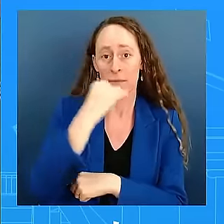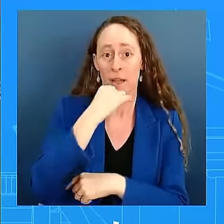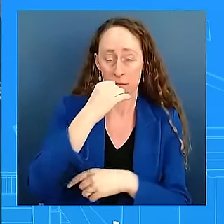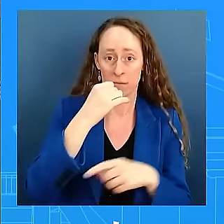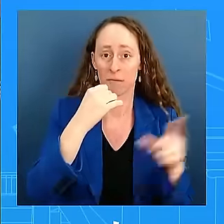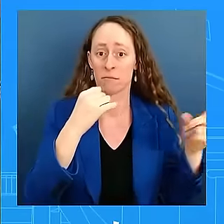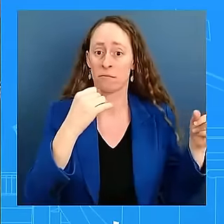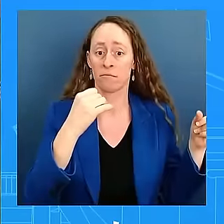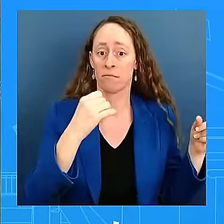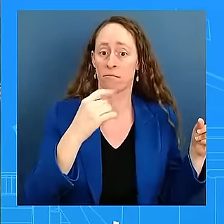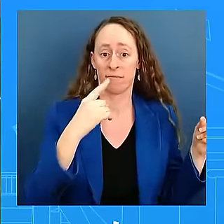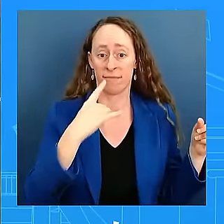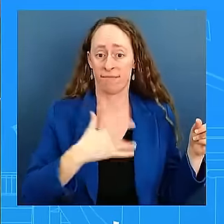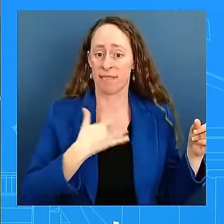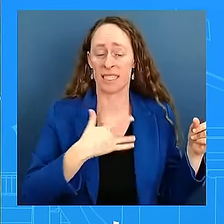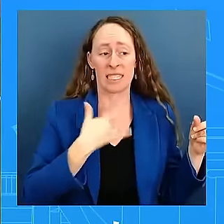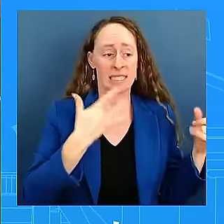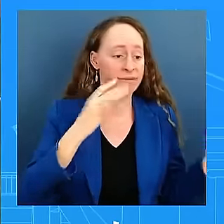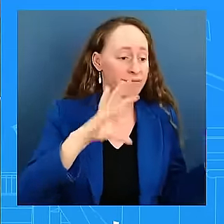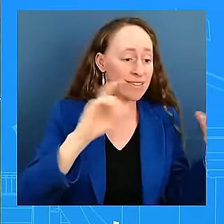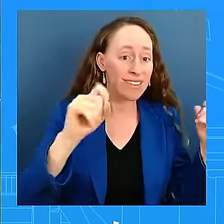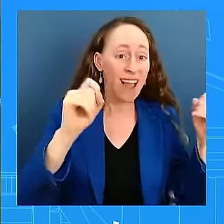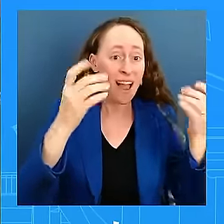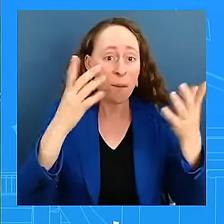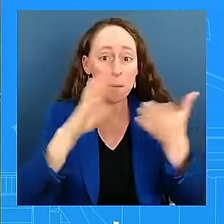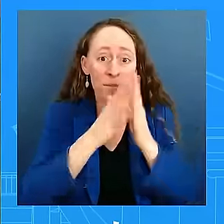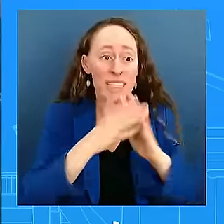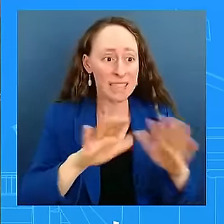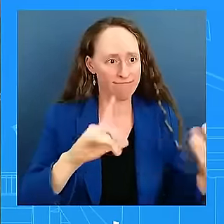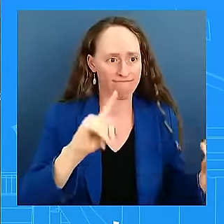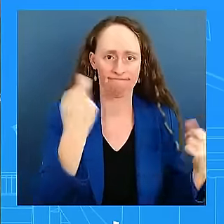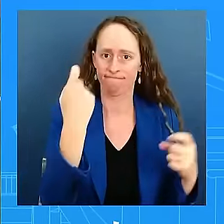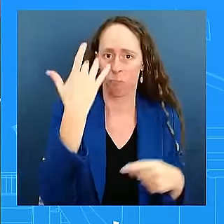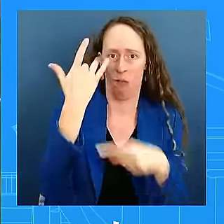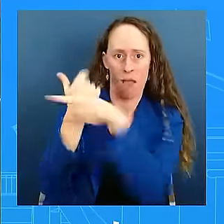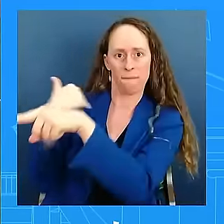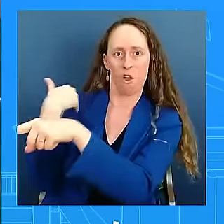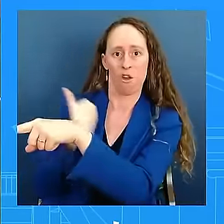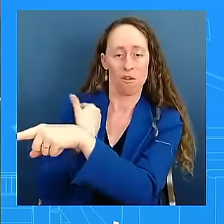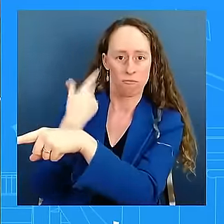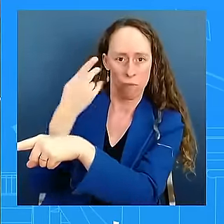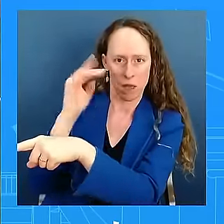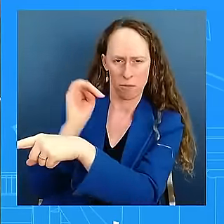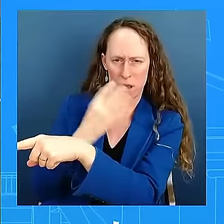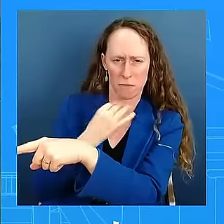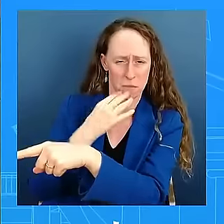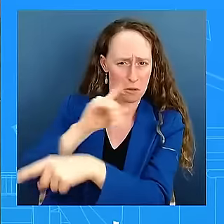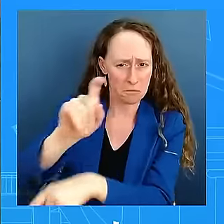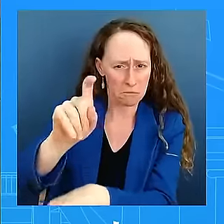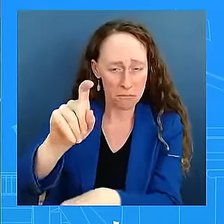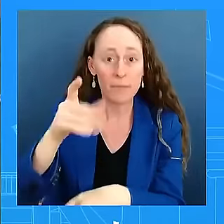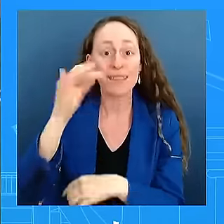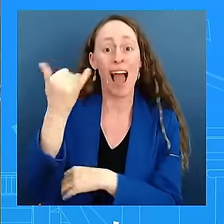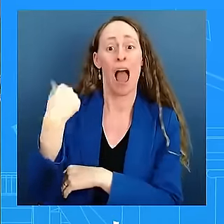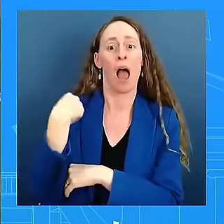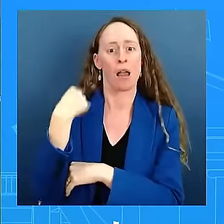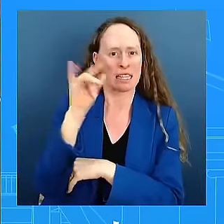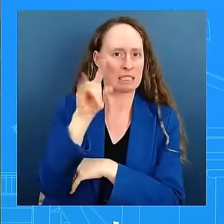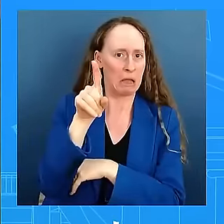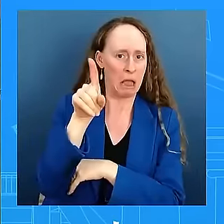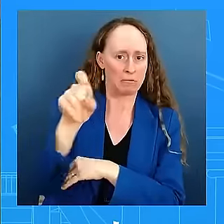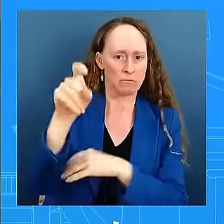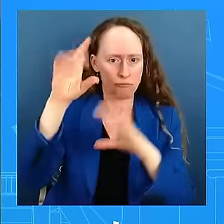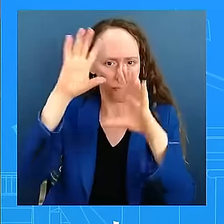President's own remarks recently in the briefing room here kind of left open the opportunity for taking that